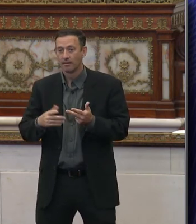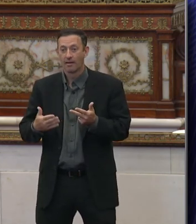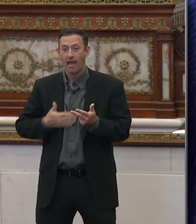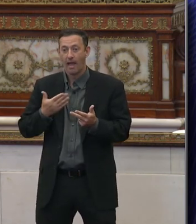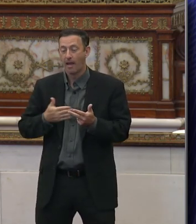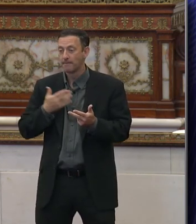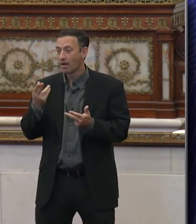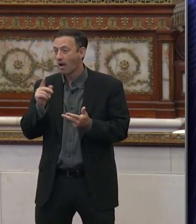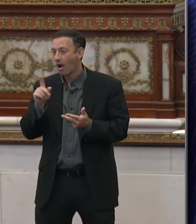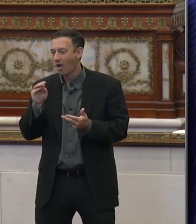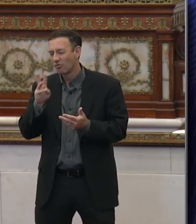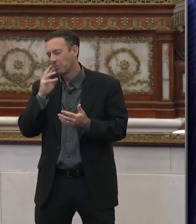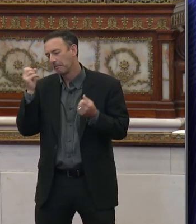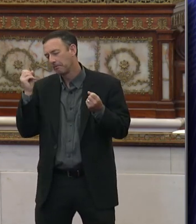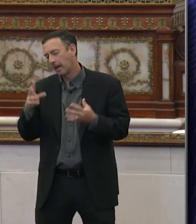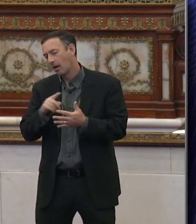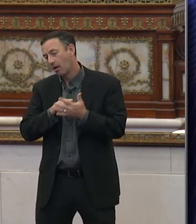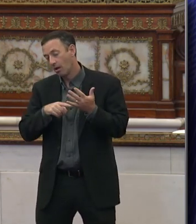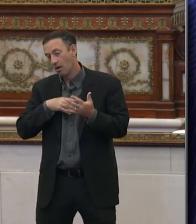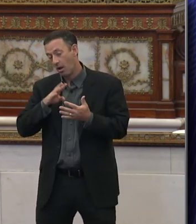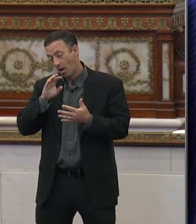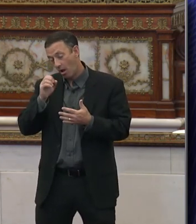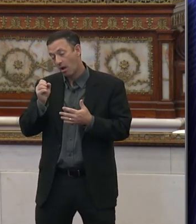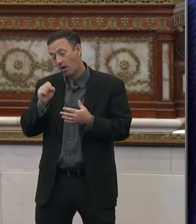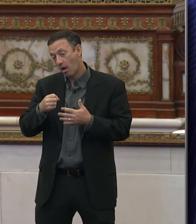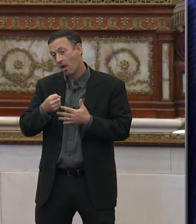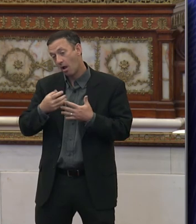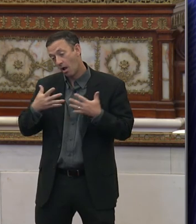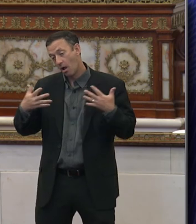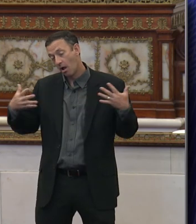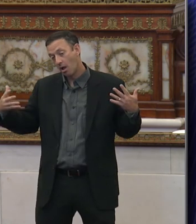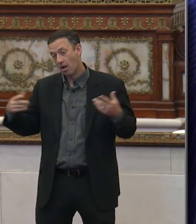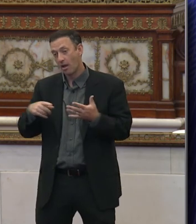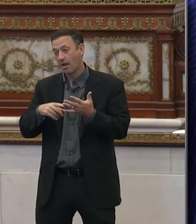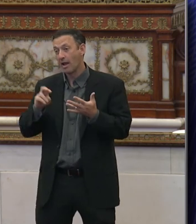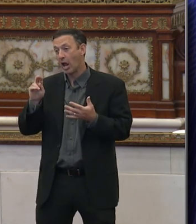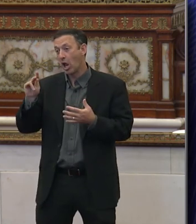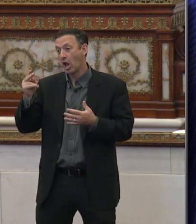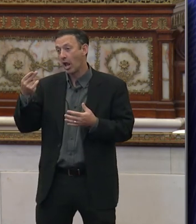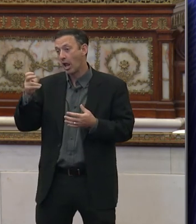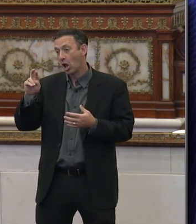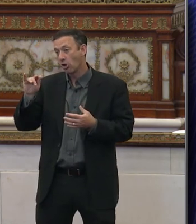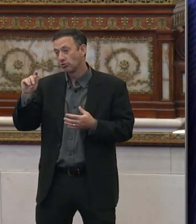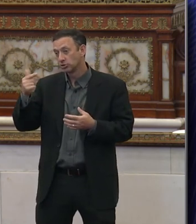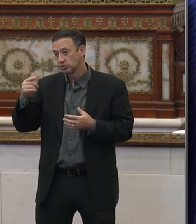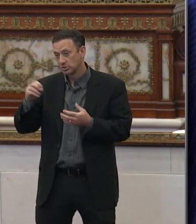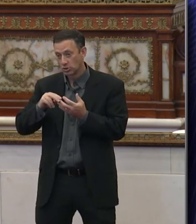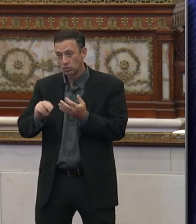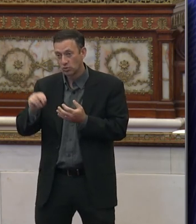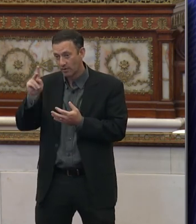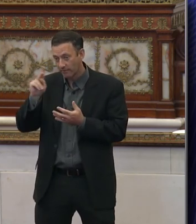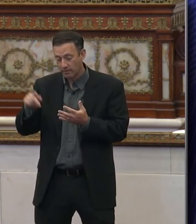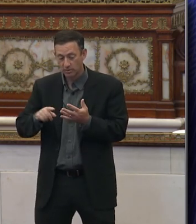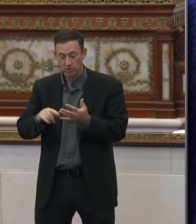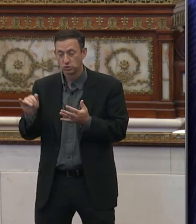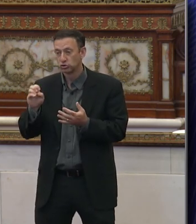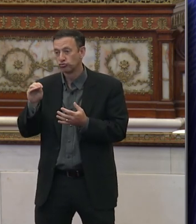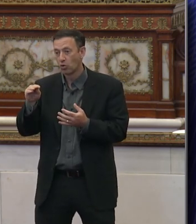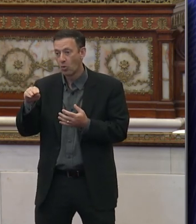you know, so many more, you know, I could just go on and on. There's Heritage in North Philadelphia. There's Jerome Brown